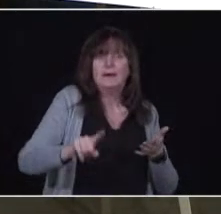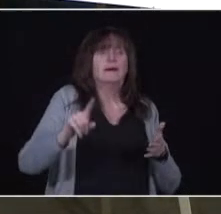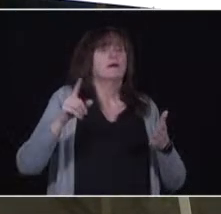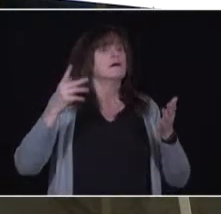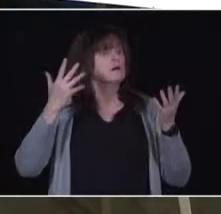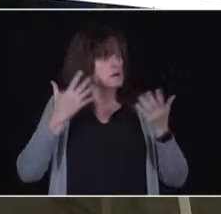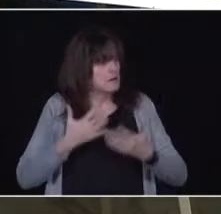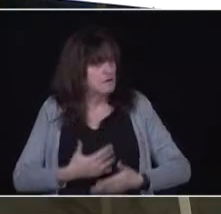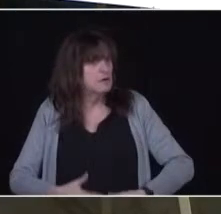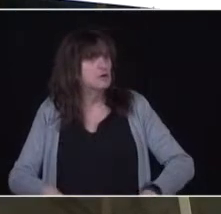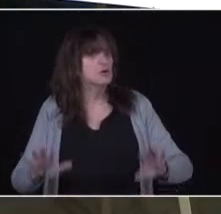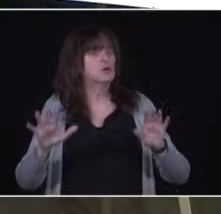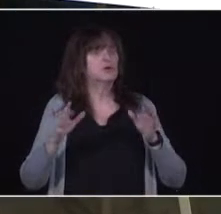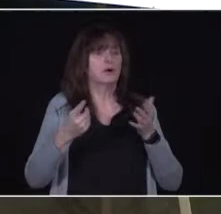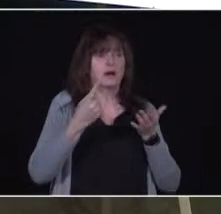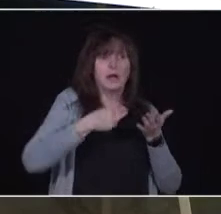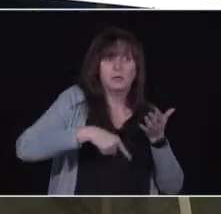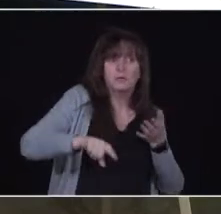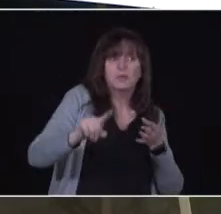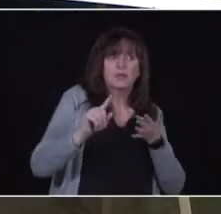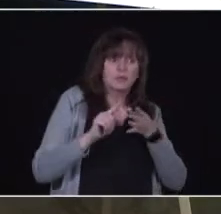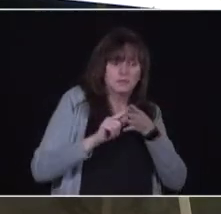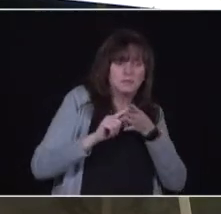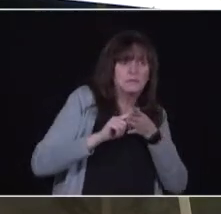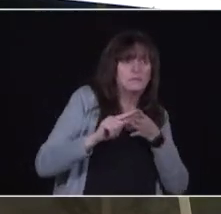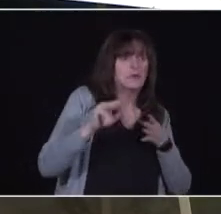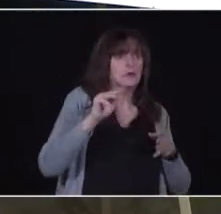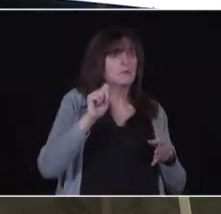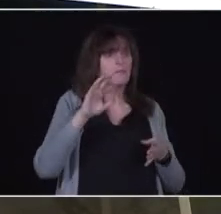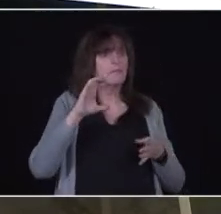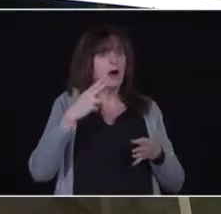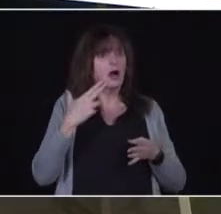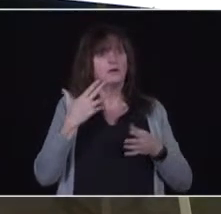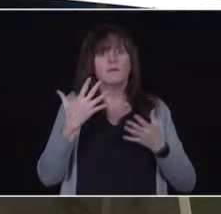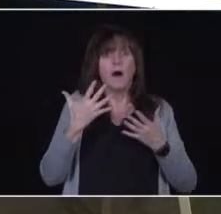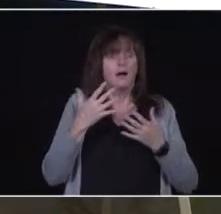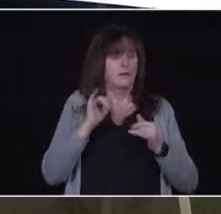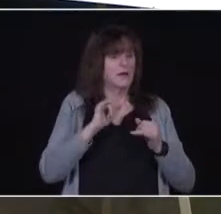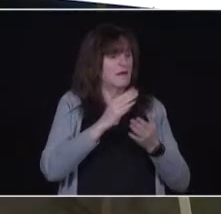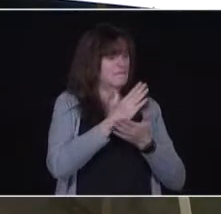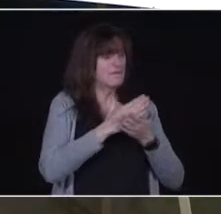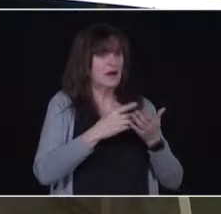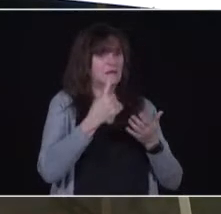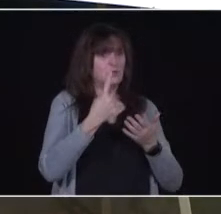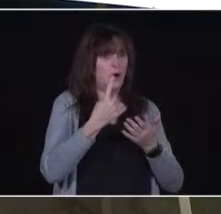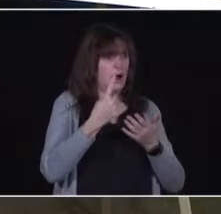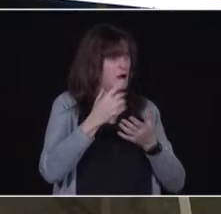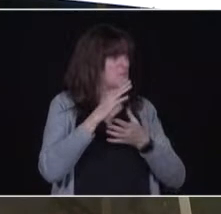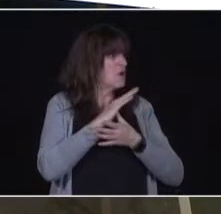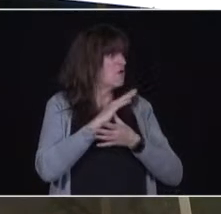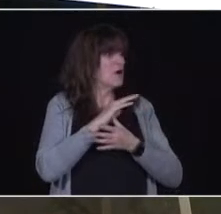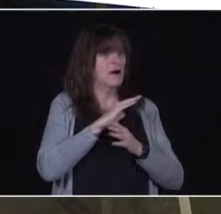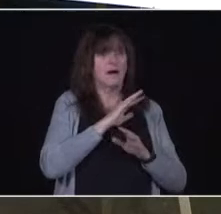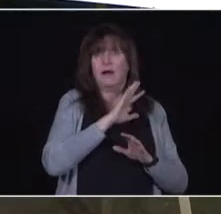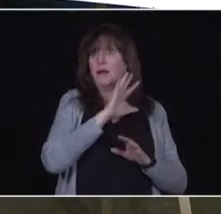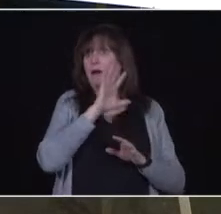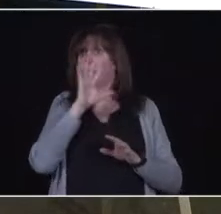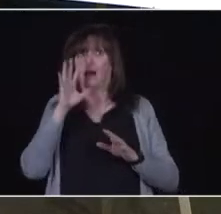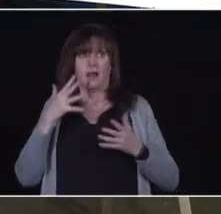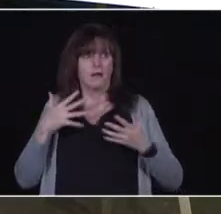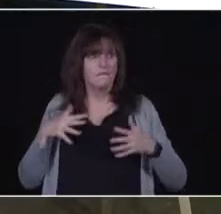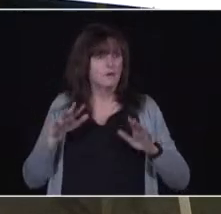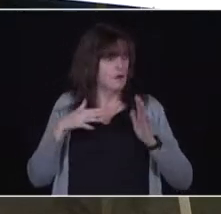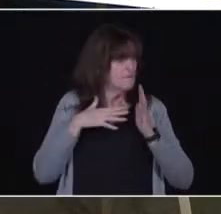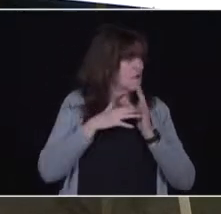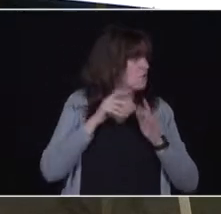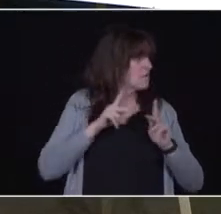is truly a transition phase. As we transition out of phase one, what our first two priorities are those in most vulnerable circumstances and our